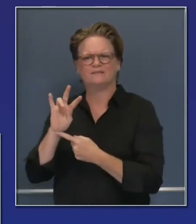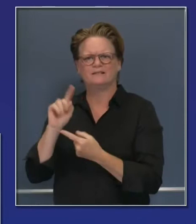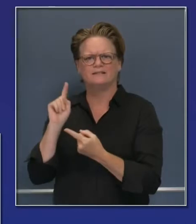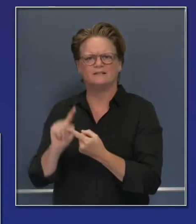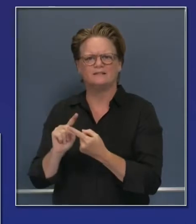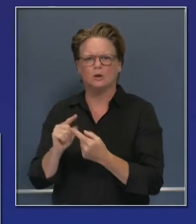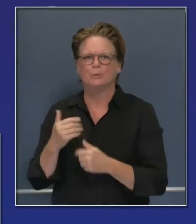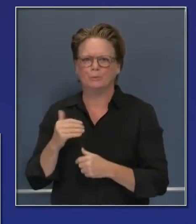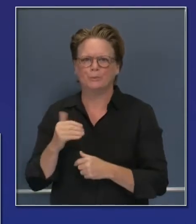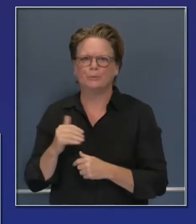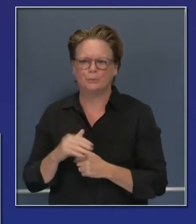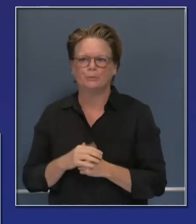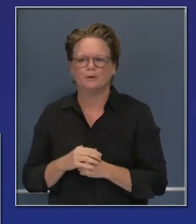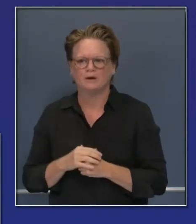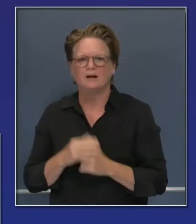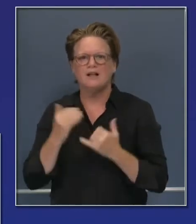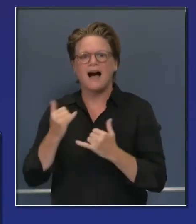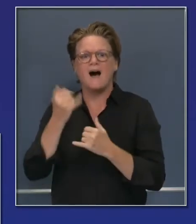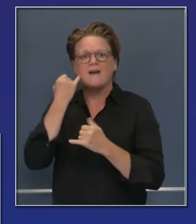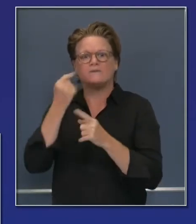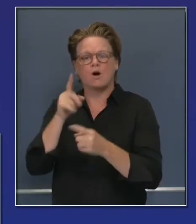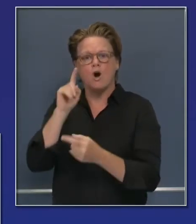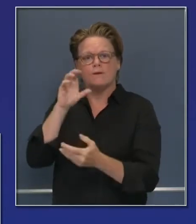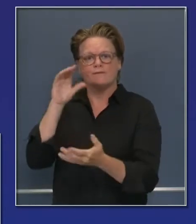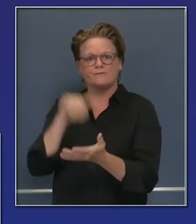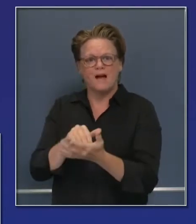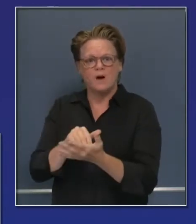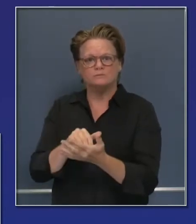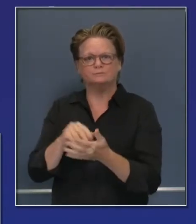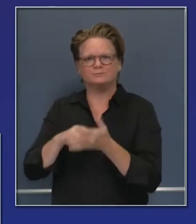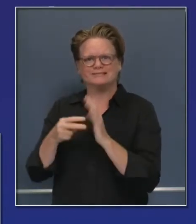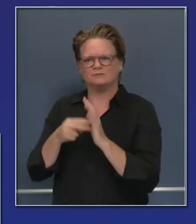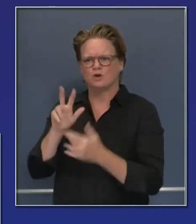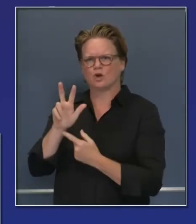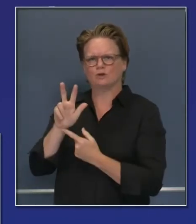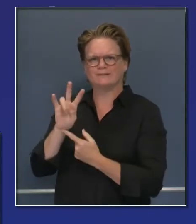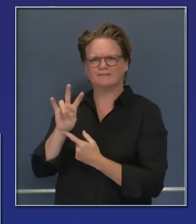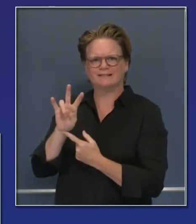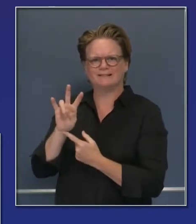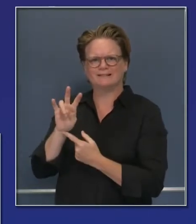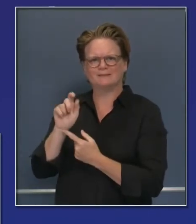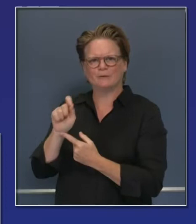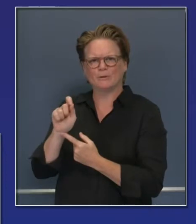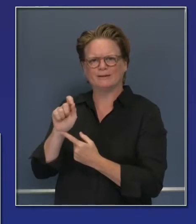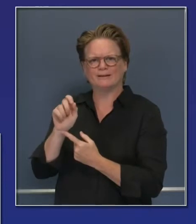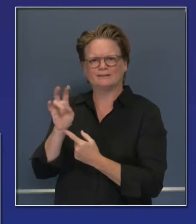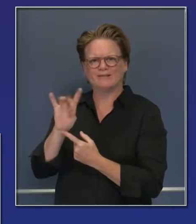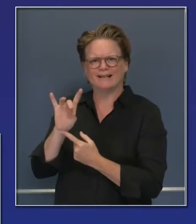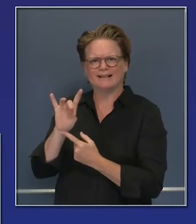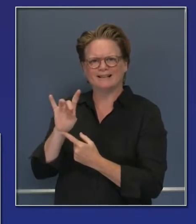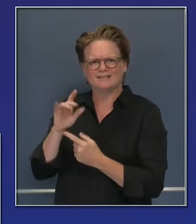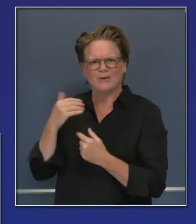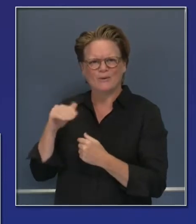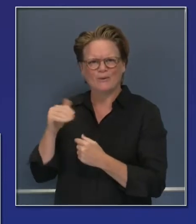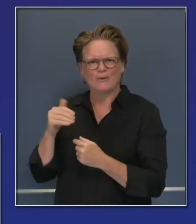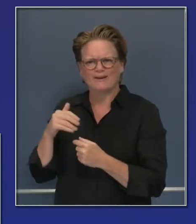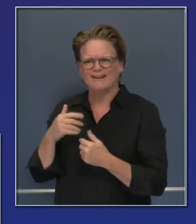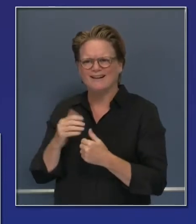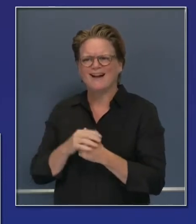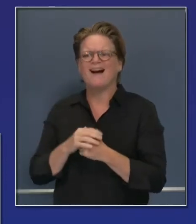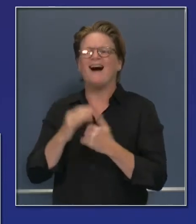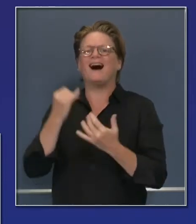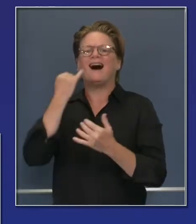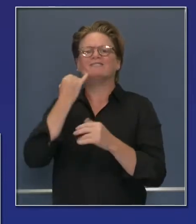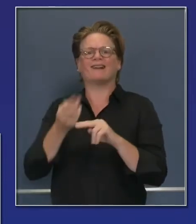from $49.99 to $37.78. And if we reach that $150,000